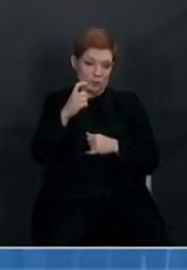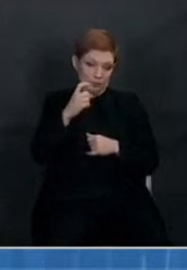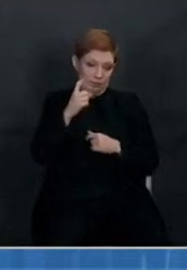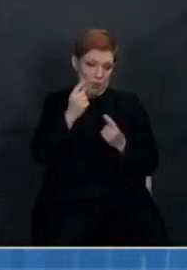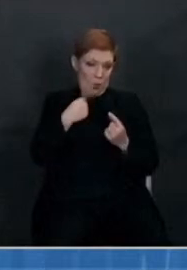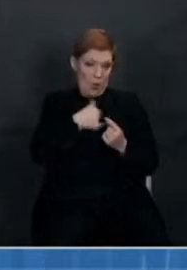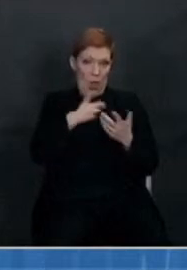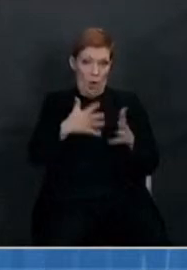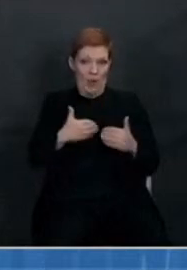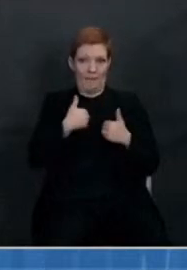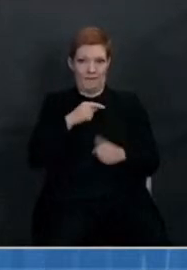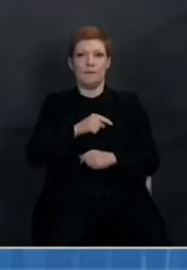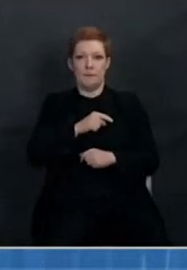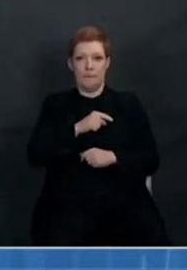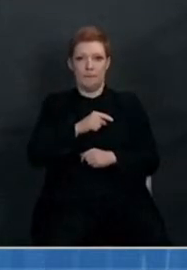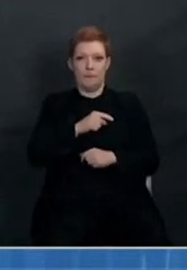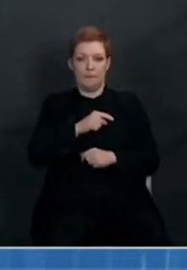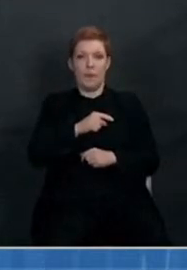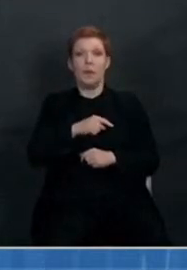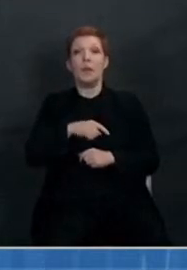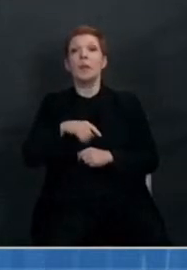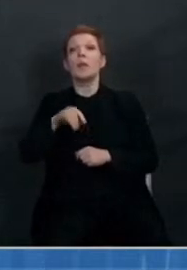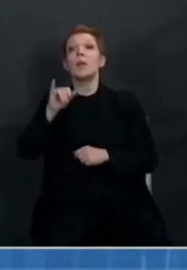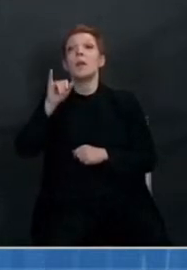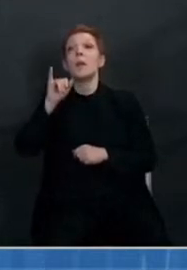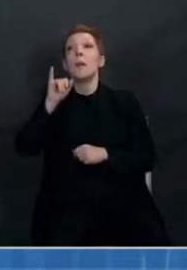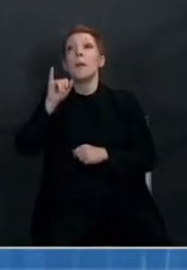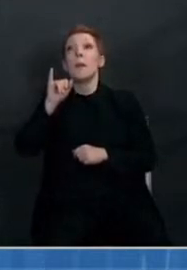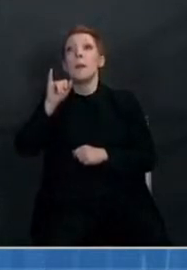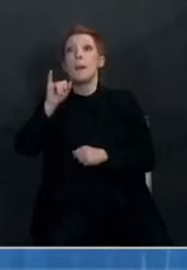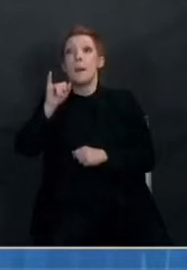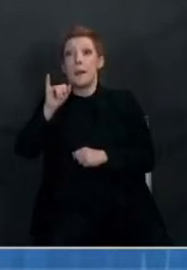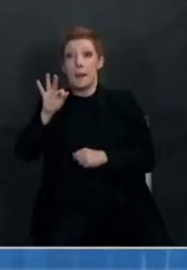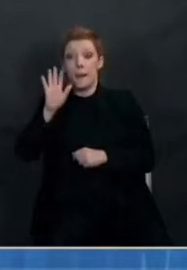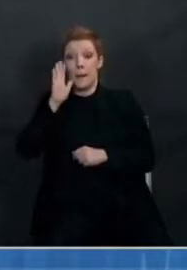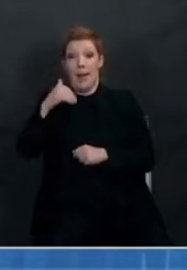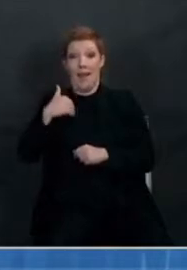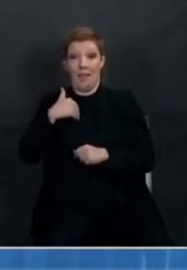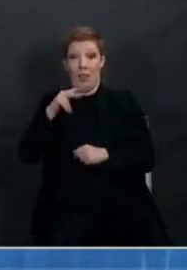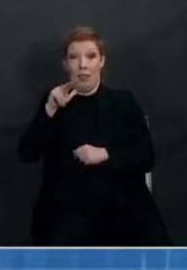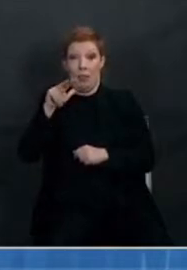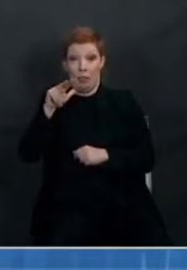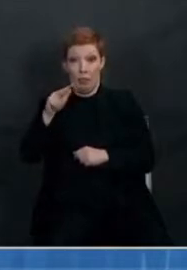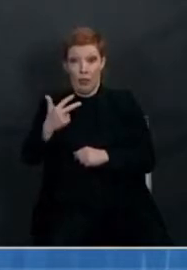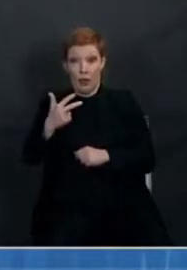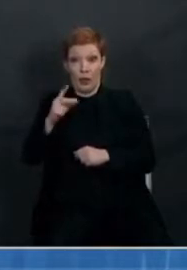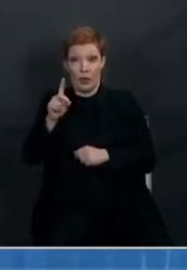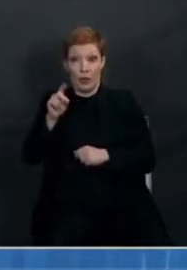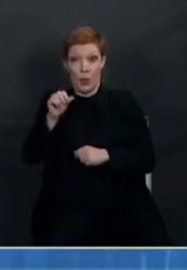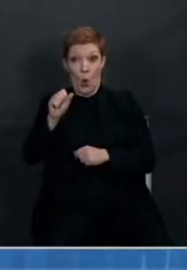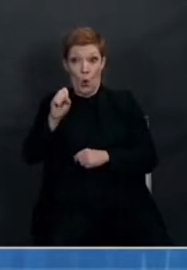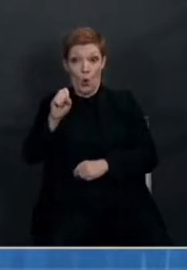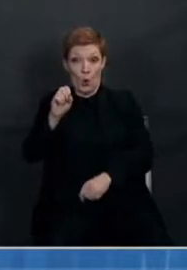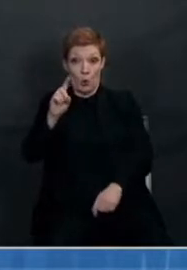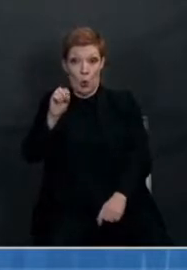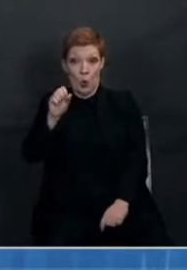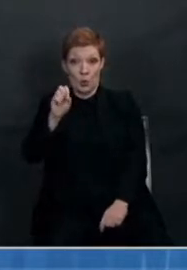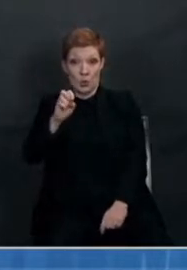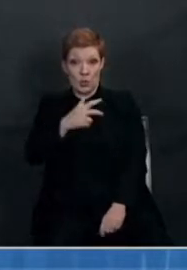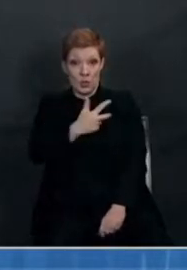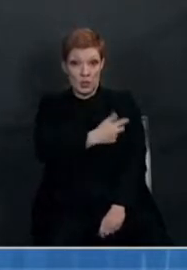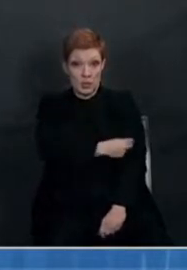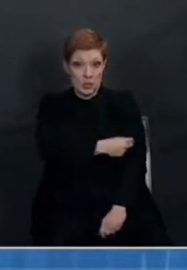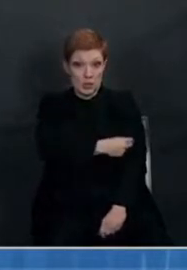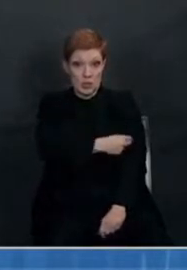improvement should there be a third dose. I would tell you that the expectation, however, should not